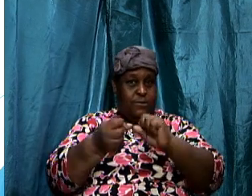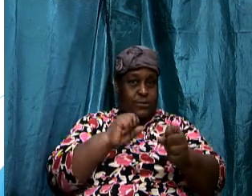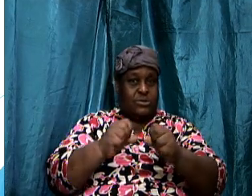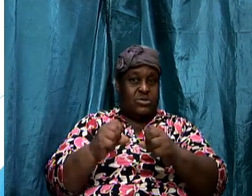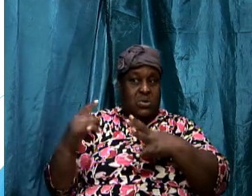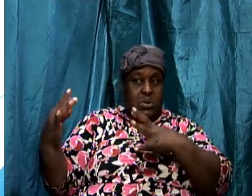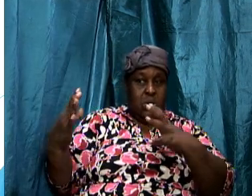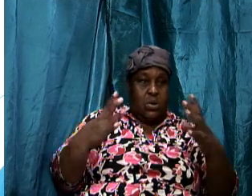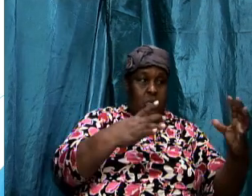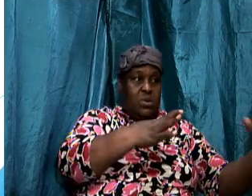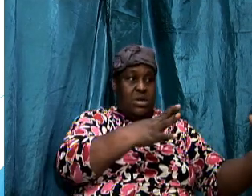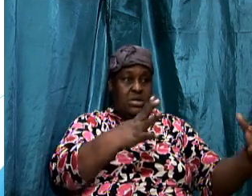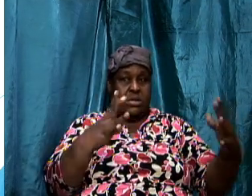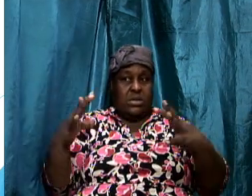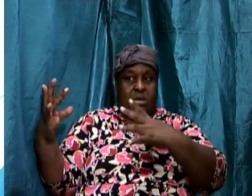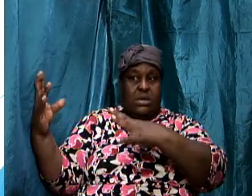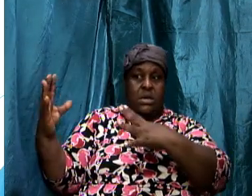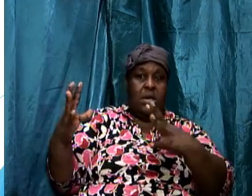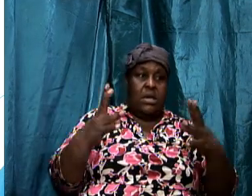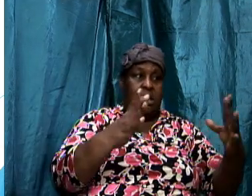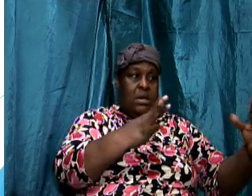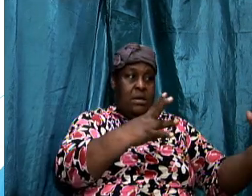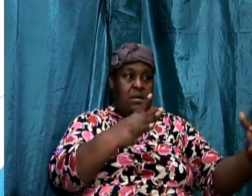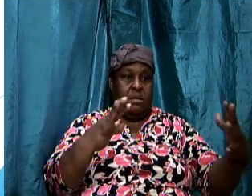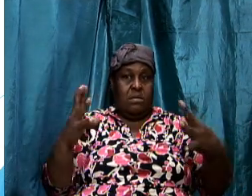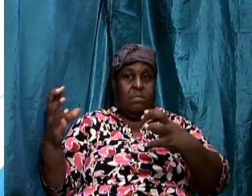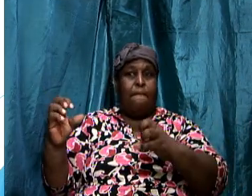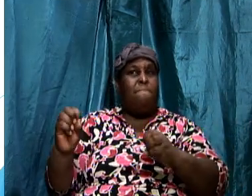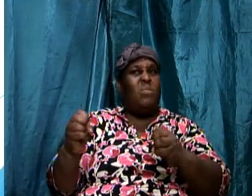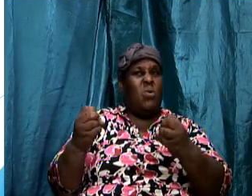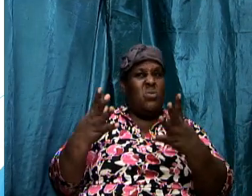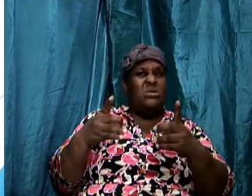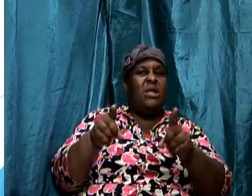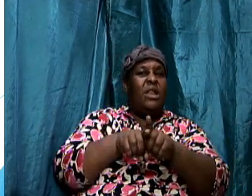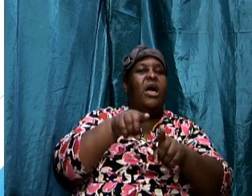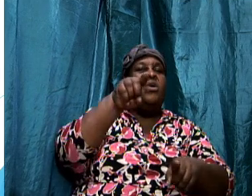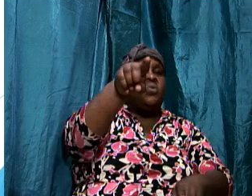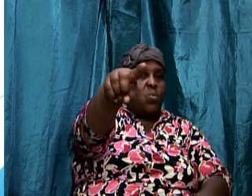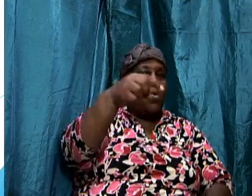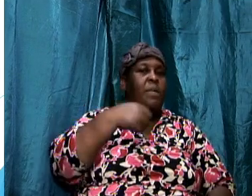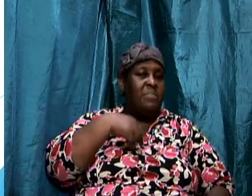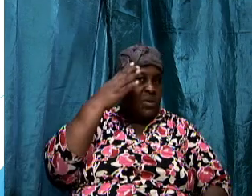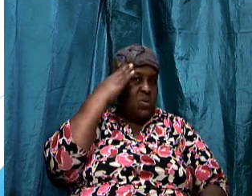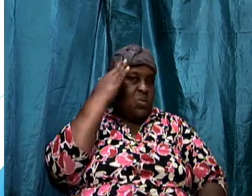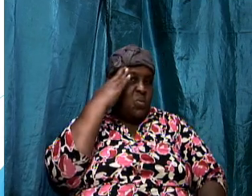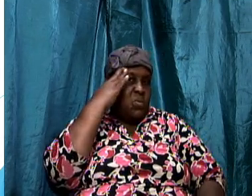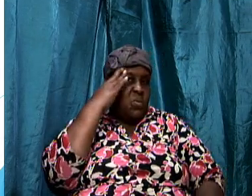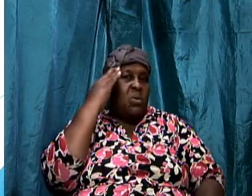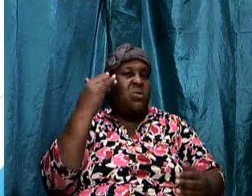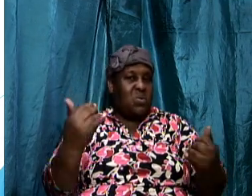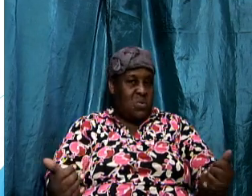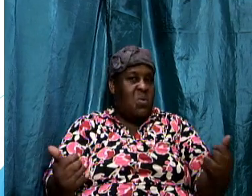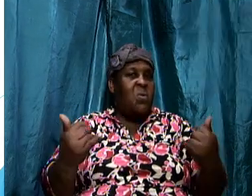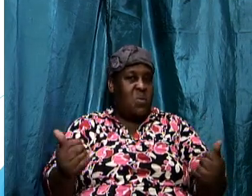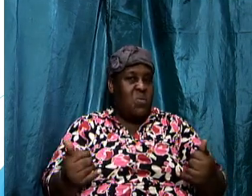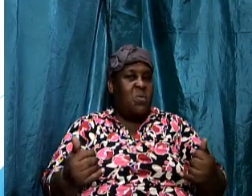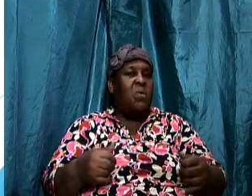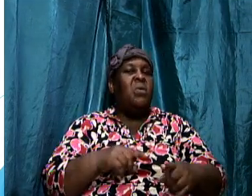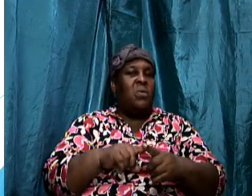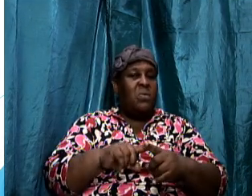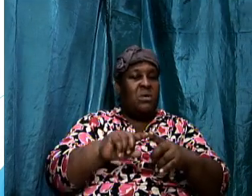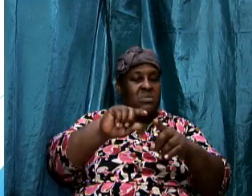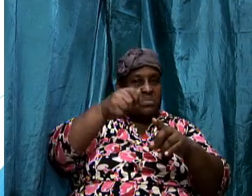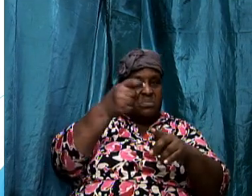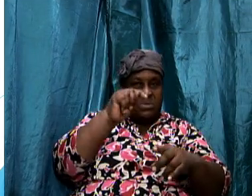pretty much wrestling is pretty much like what you and i know today when we turn on the